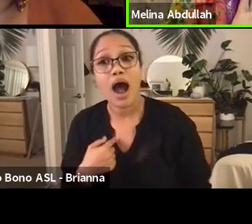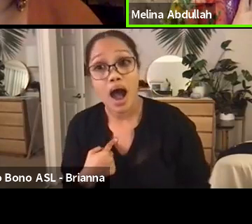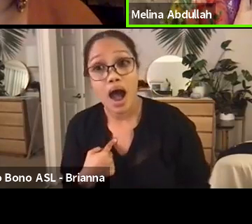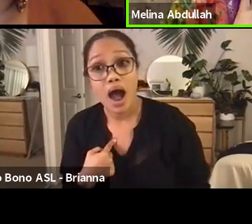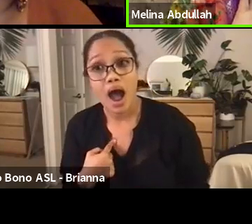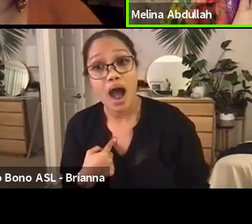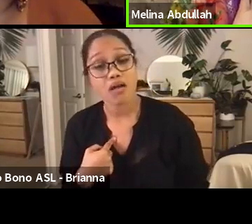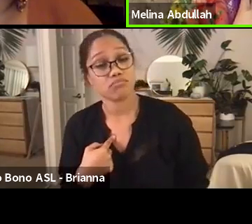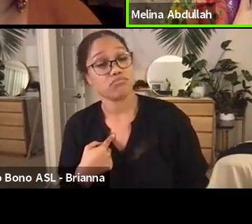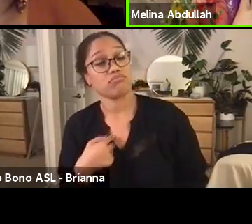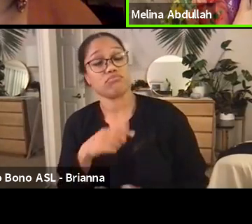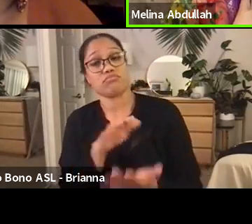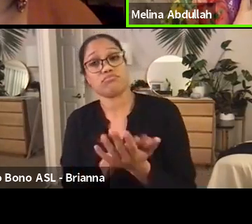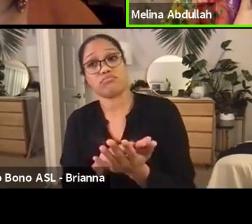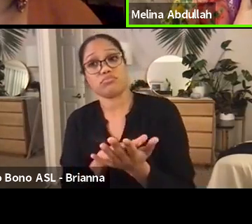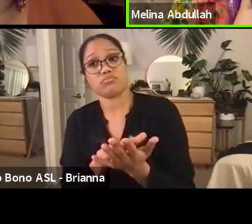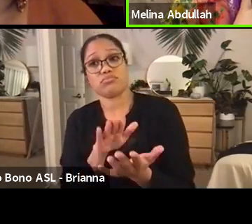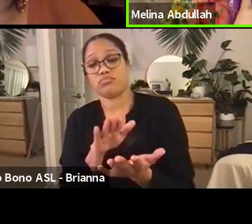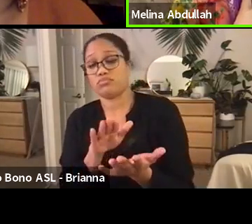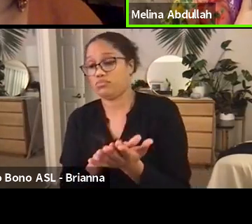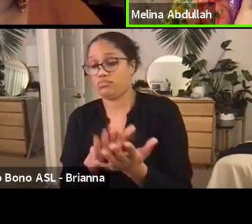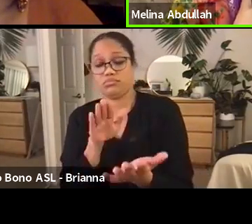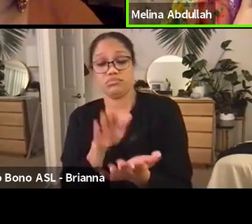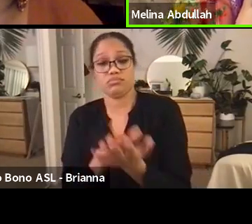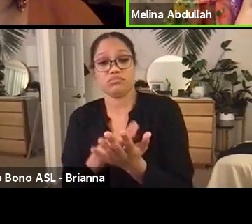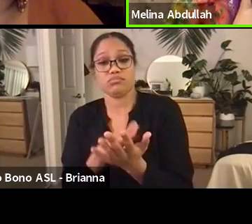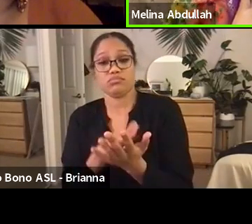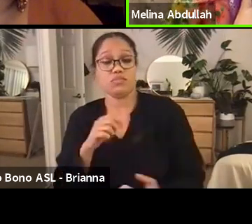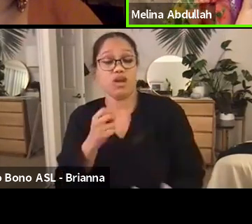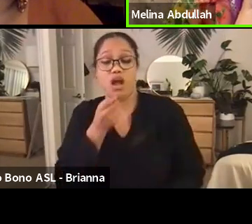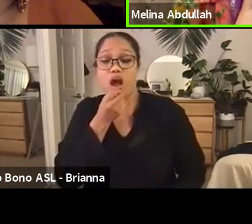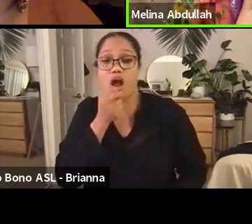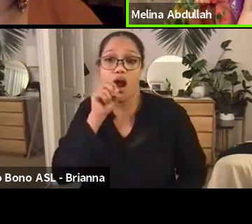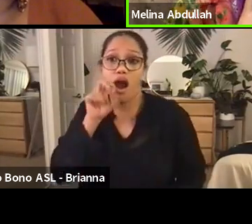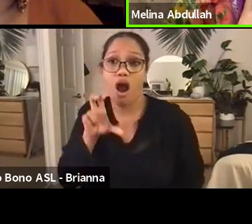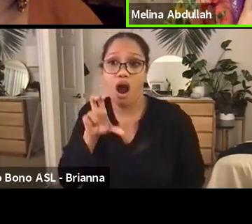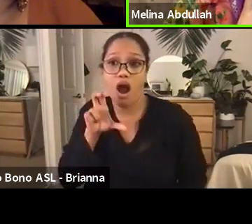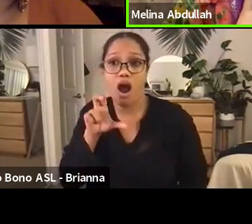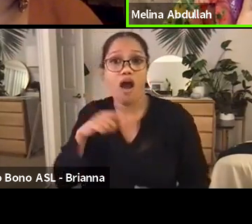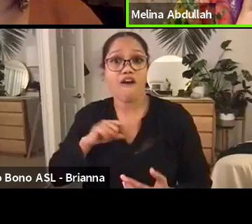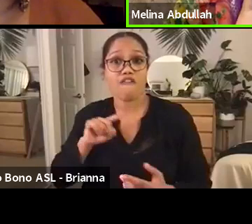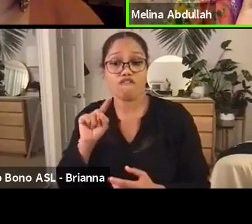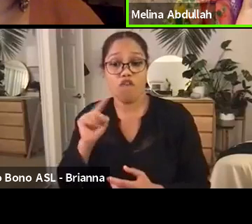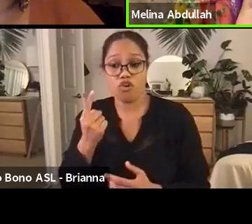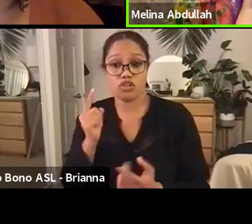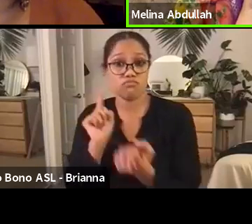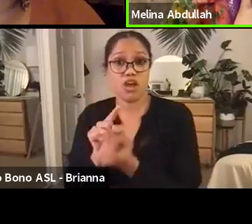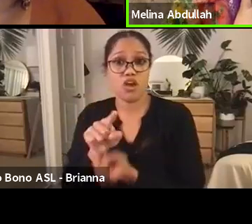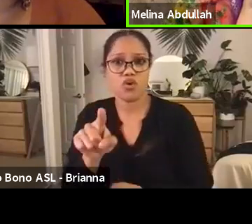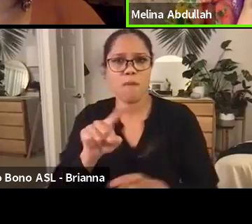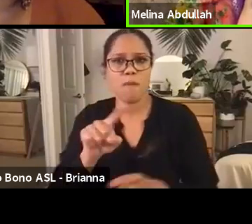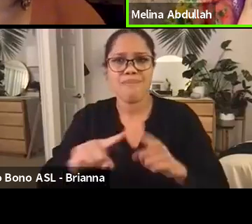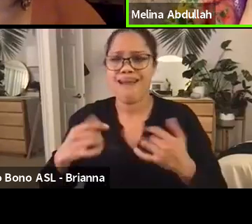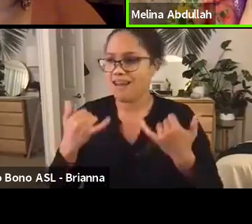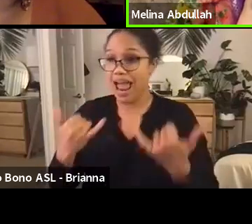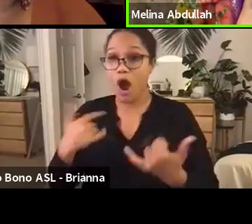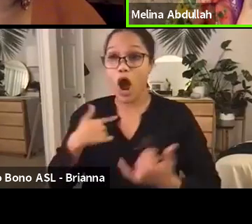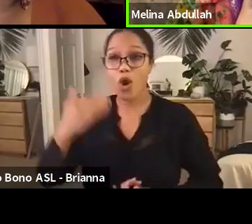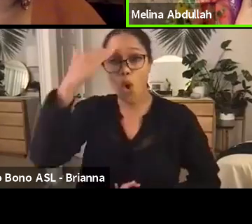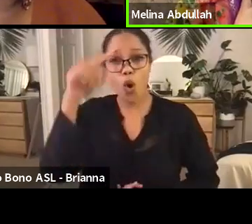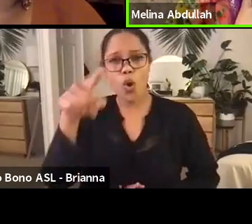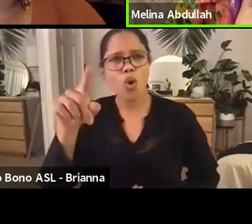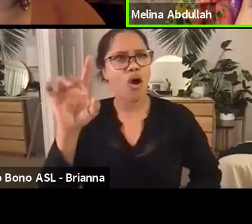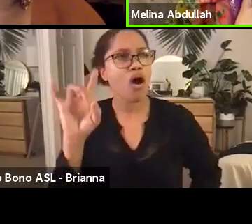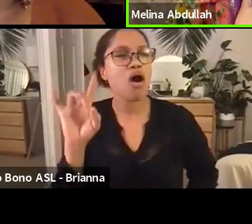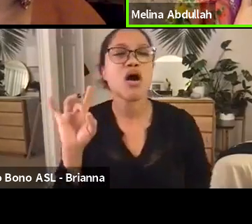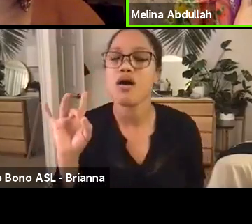by you when I first met you, but I'm more taken by you now. When I watch you stand up to the